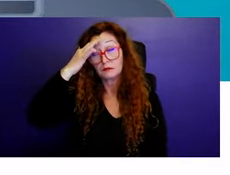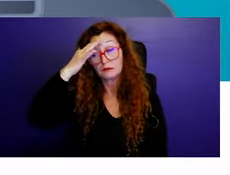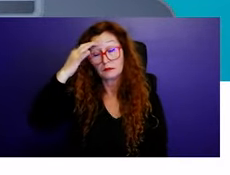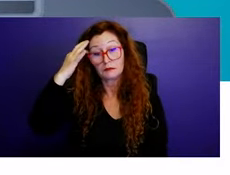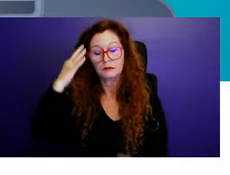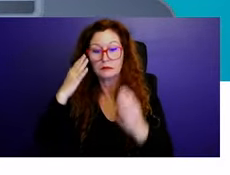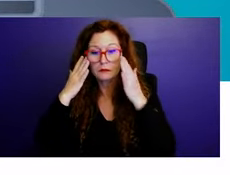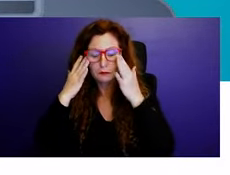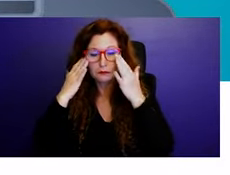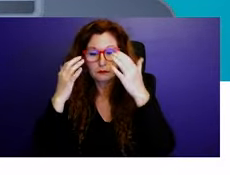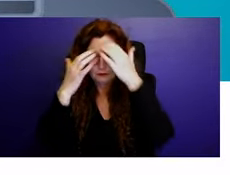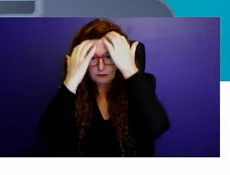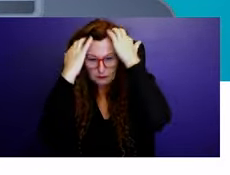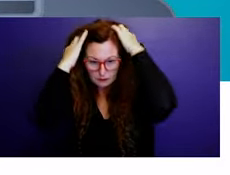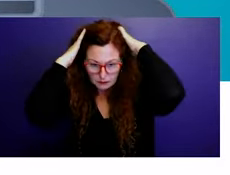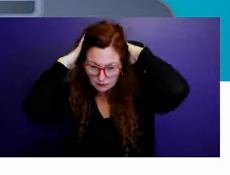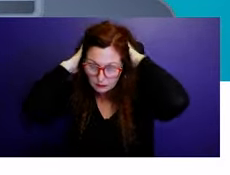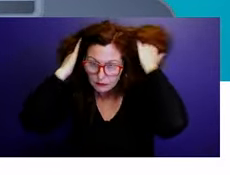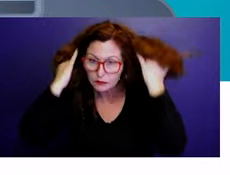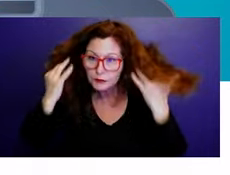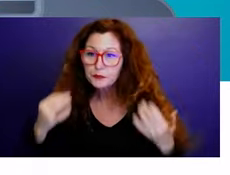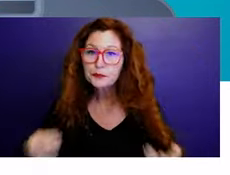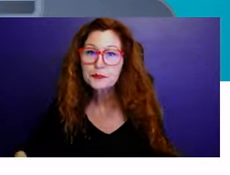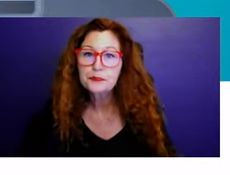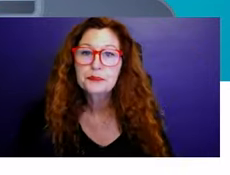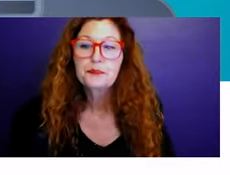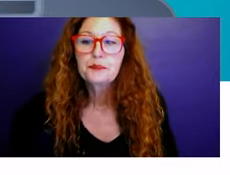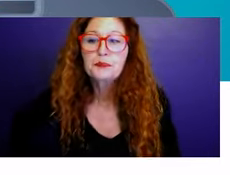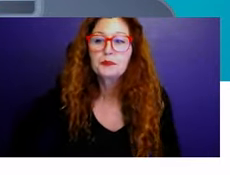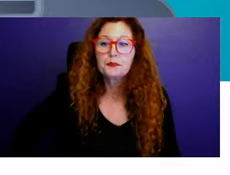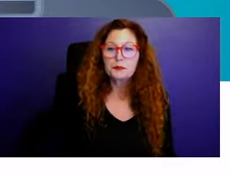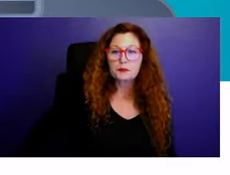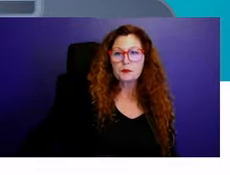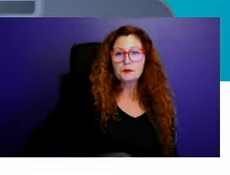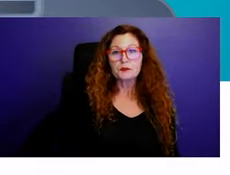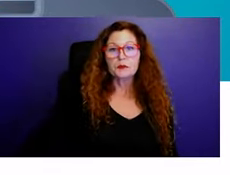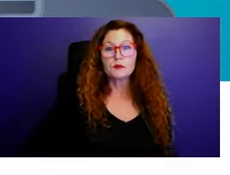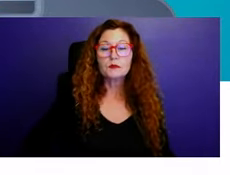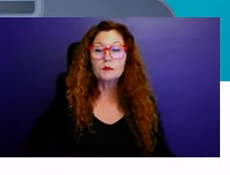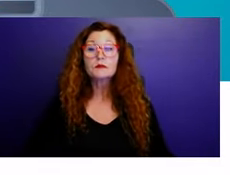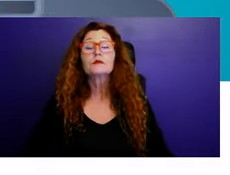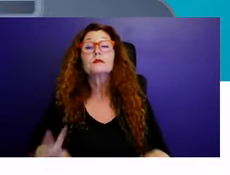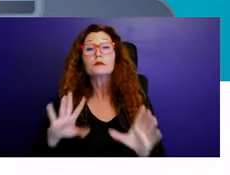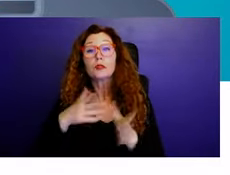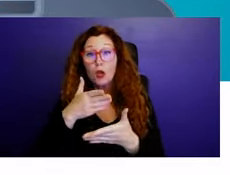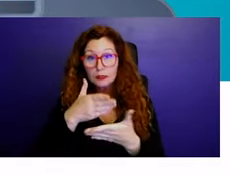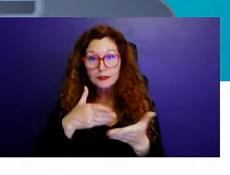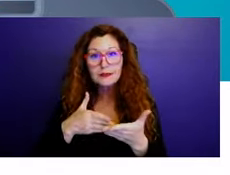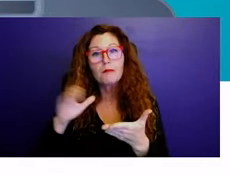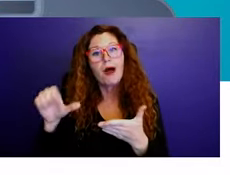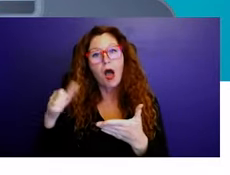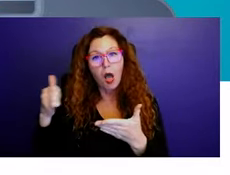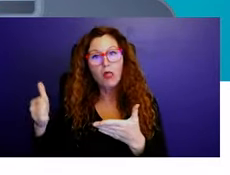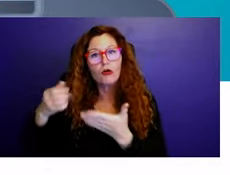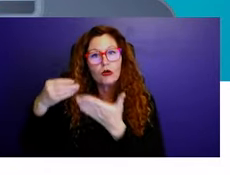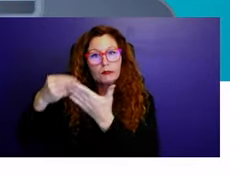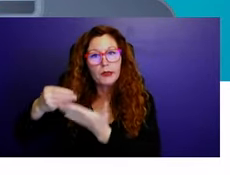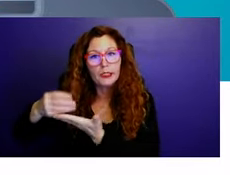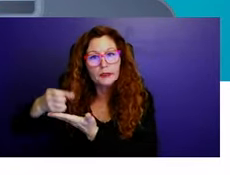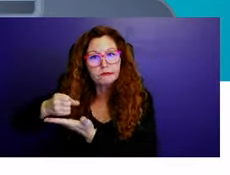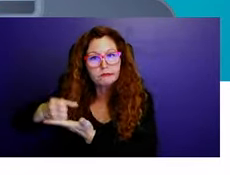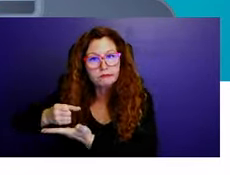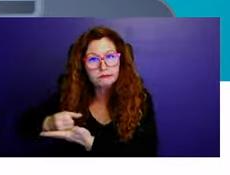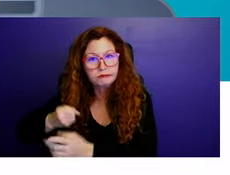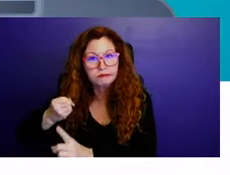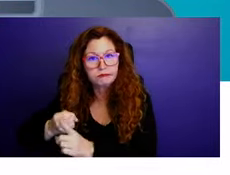So as I alluded to earlier, there are some ancillary revenue increases that would, um, that would affect the city. Um, things like